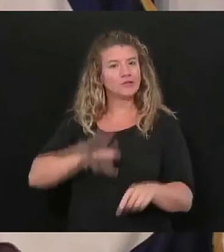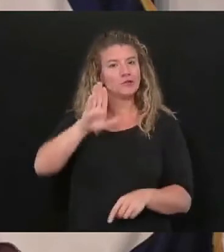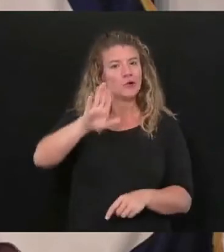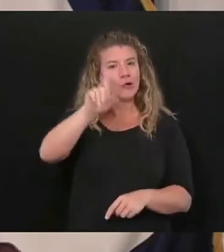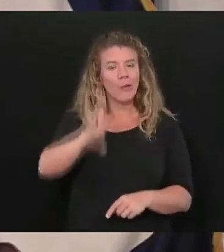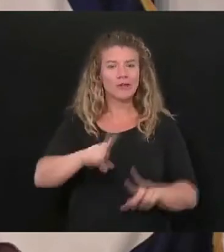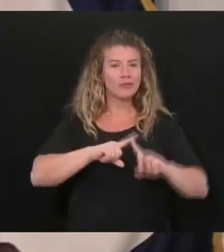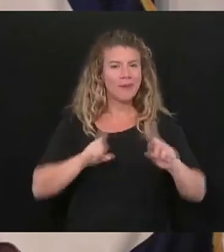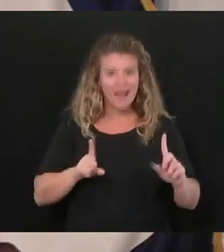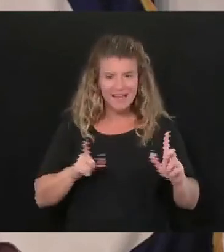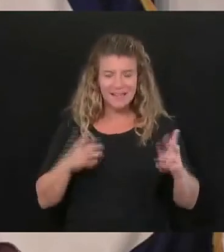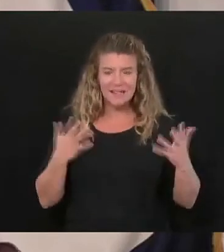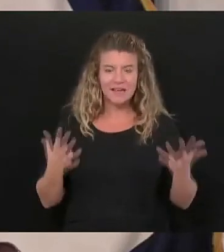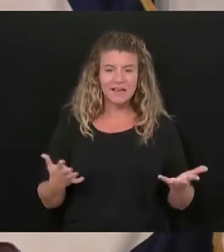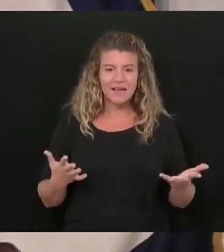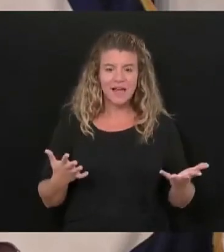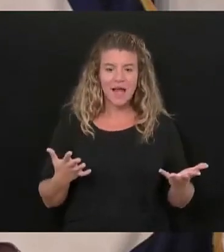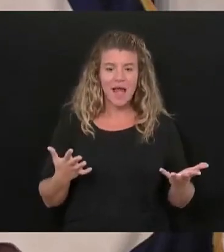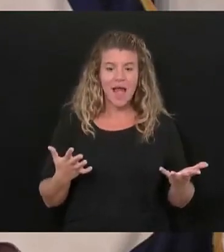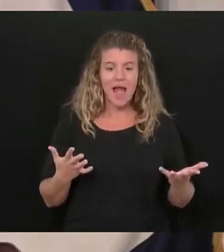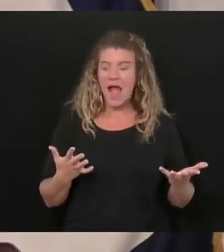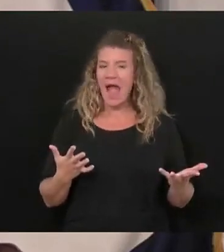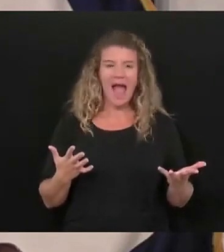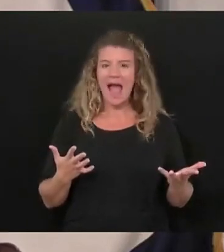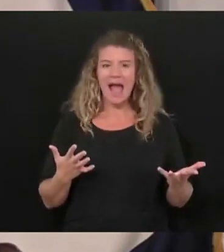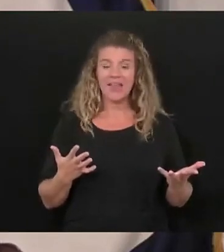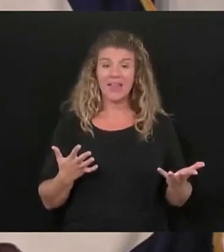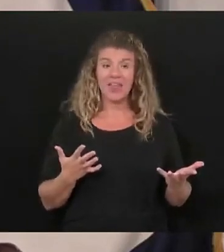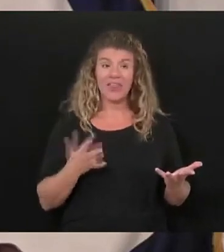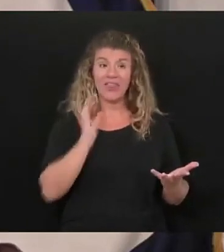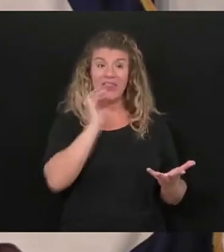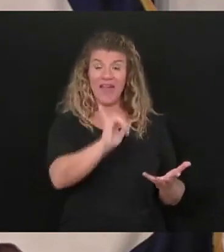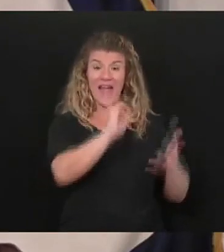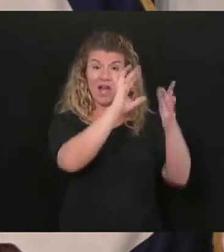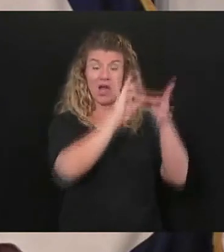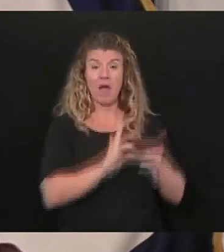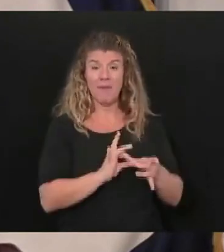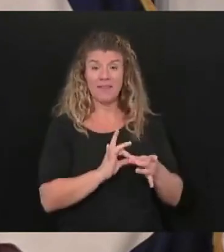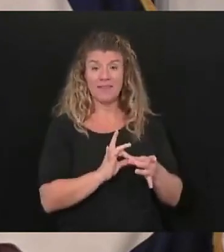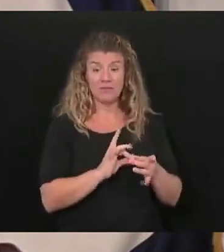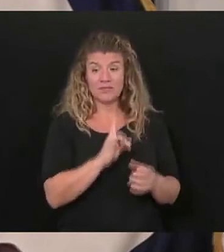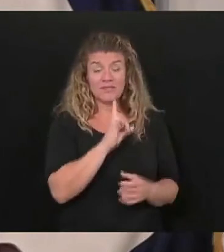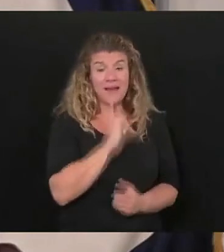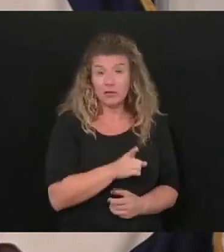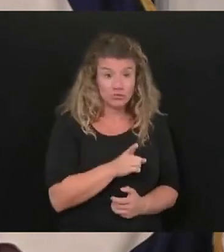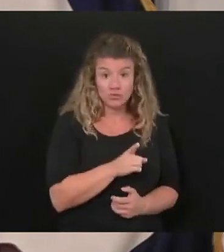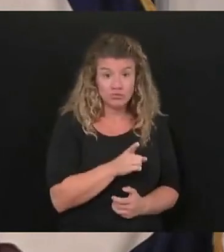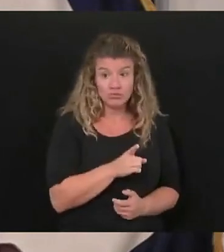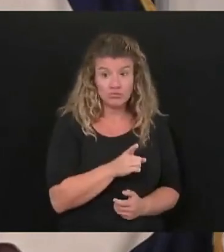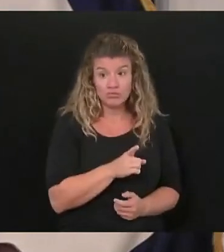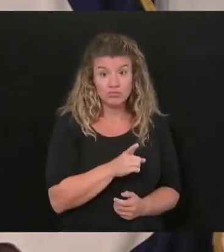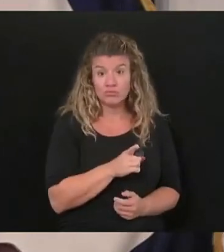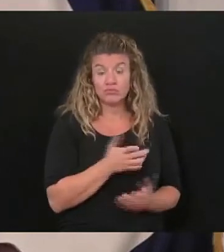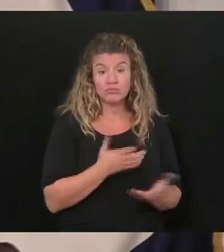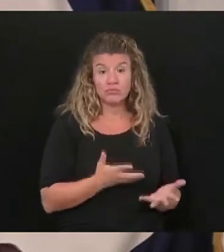don't see that there was truth to that and you know and I just